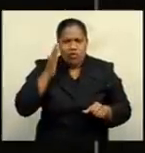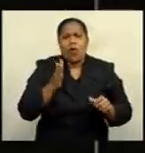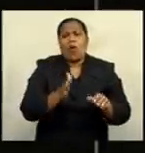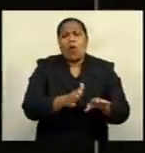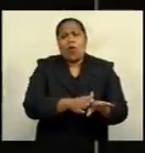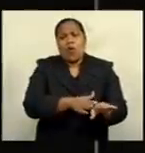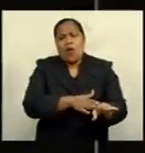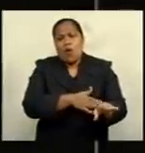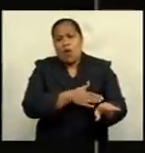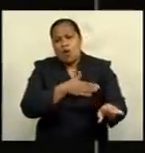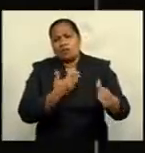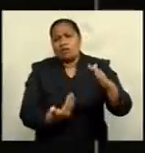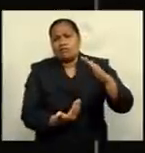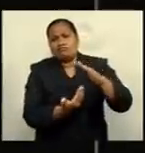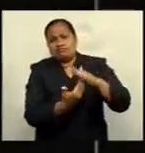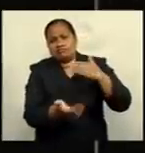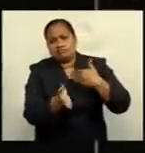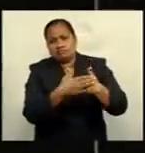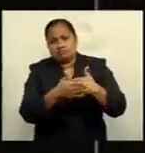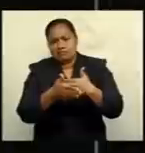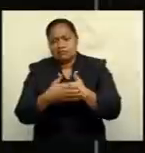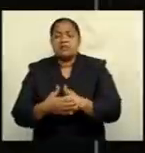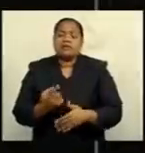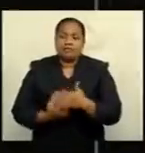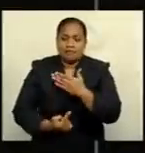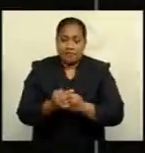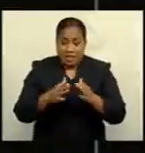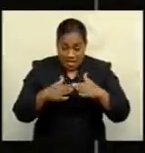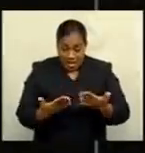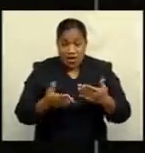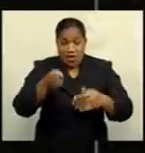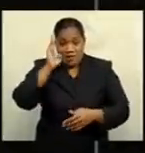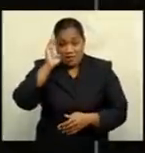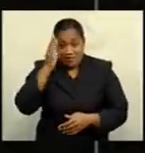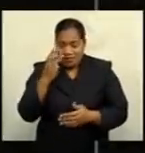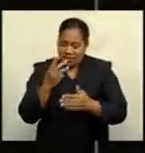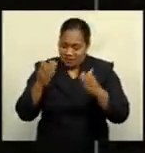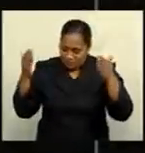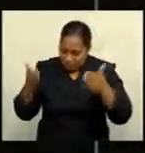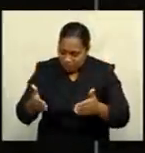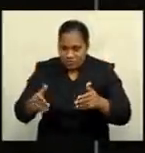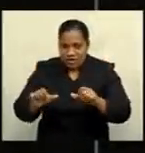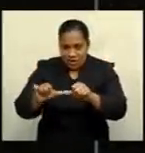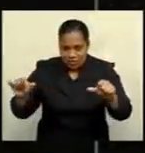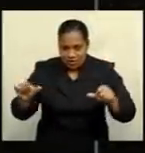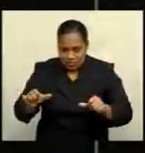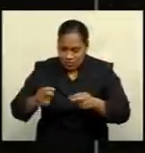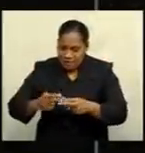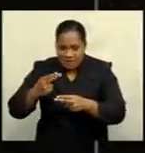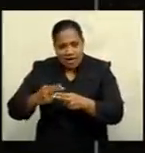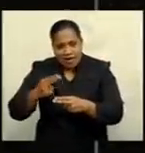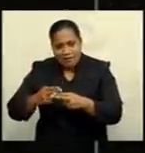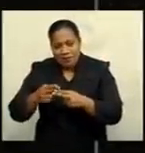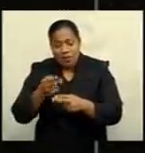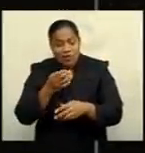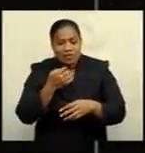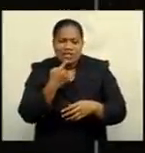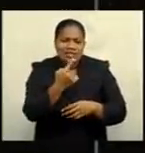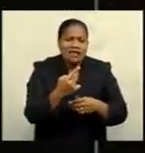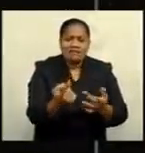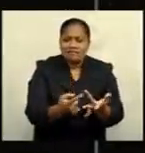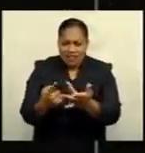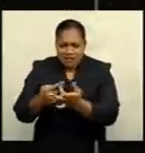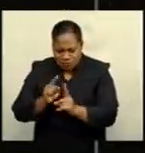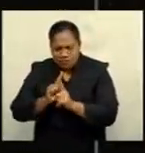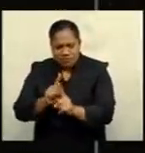Salish Chant is using his time venturing into mixed farming and is urging others to follow suit. Eleanor Turangavu met up with the teacher